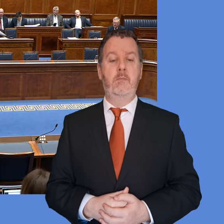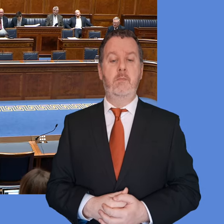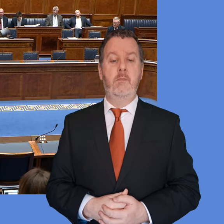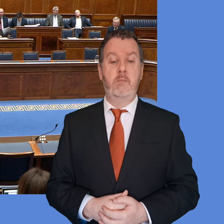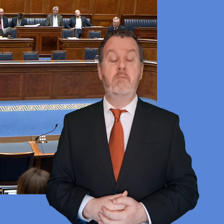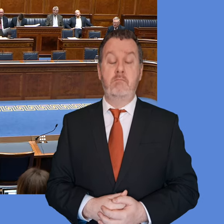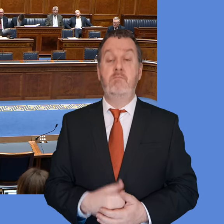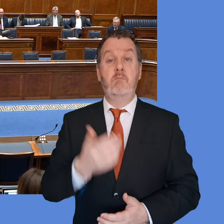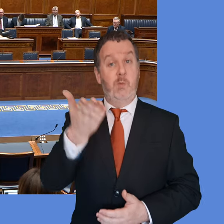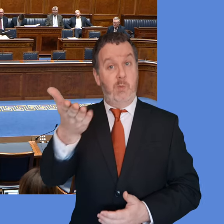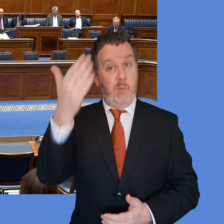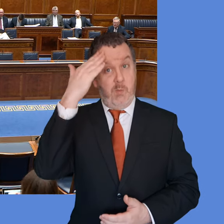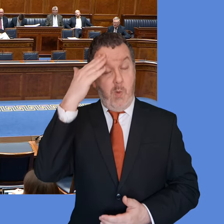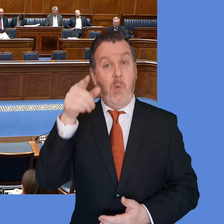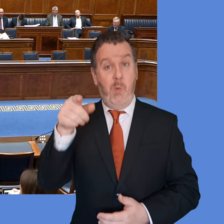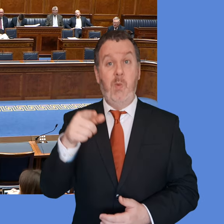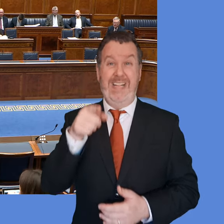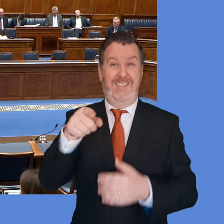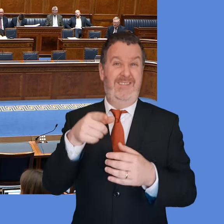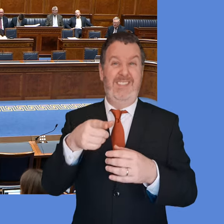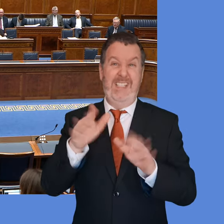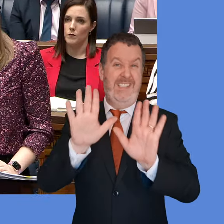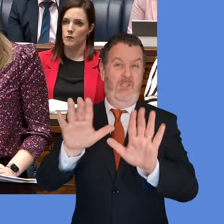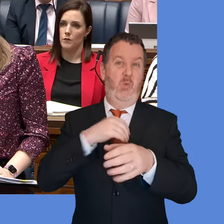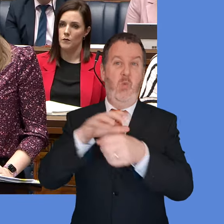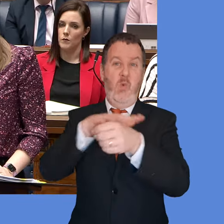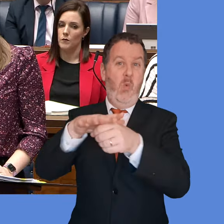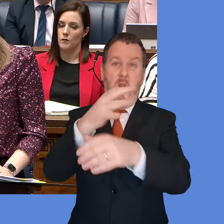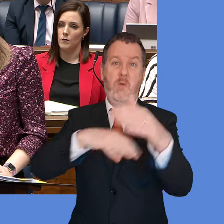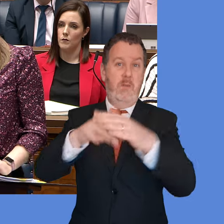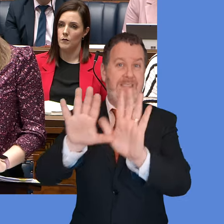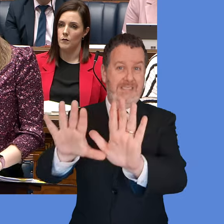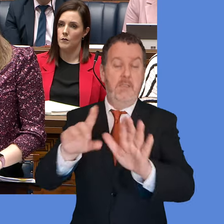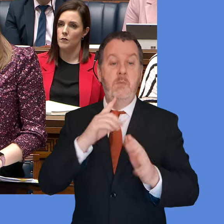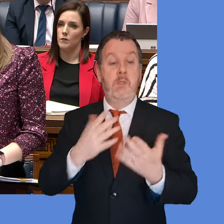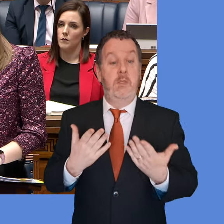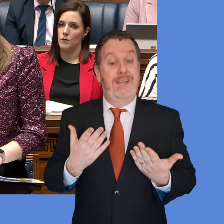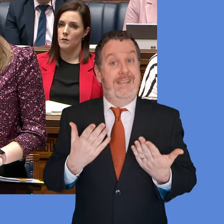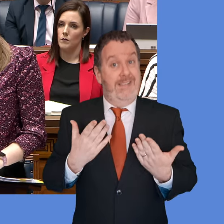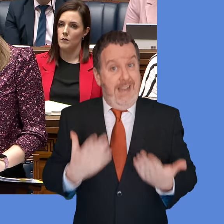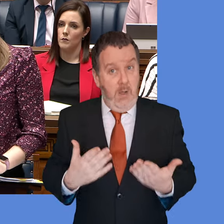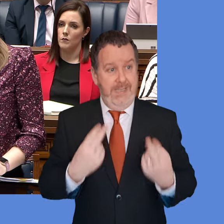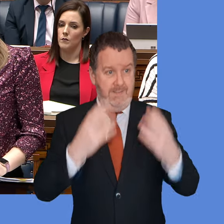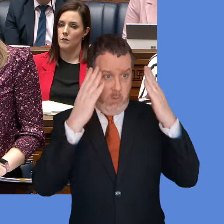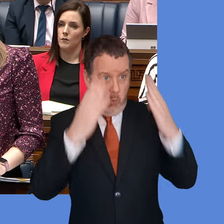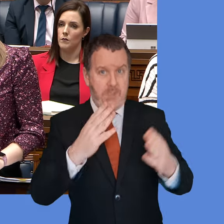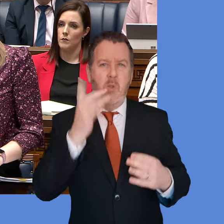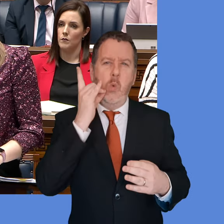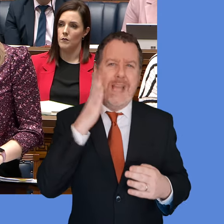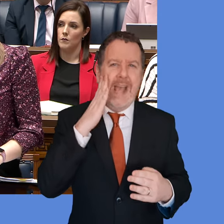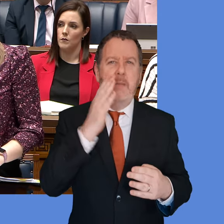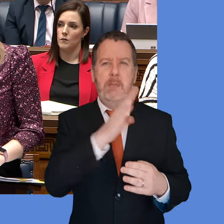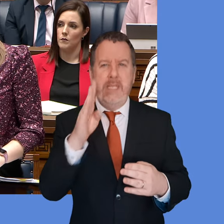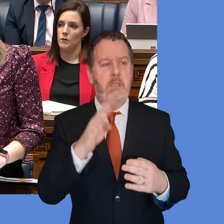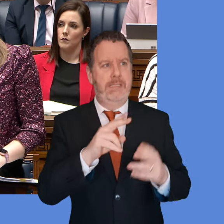Yes, the Member will know that that is a local government matter. But we do acknowledge the vital importance of the hospitality sector and driving people to